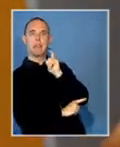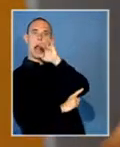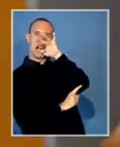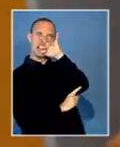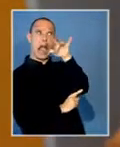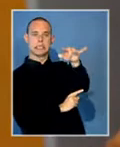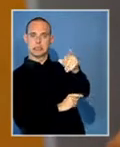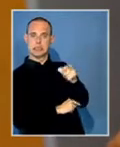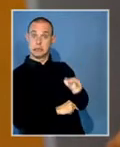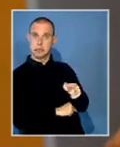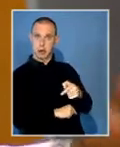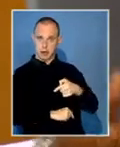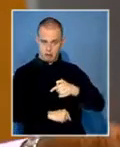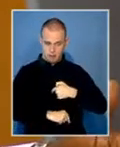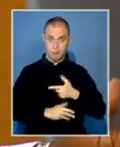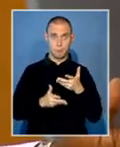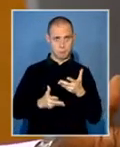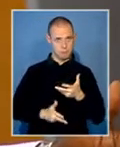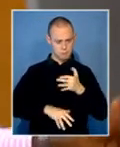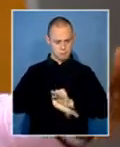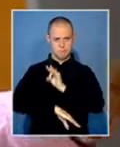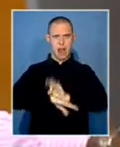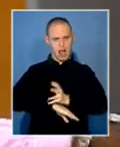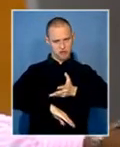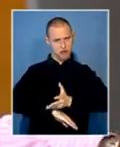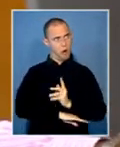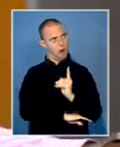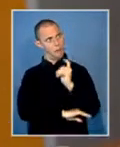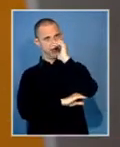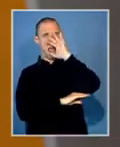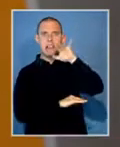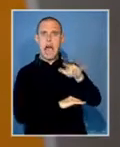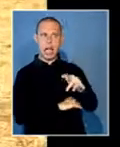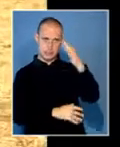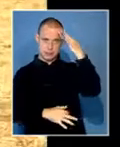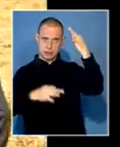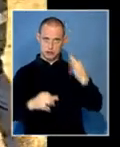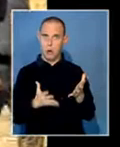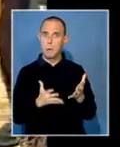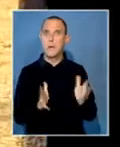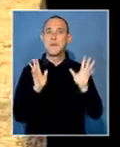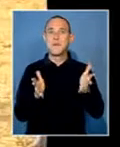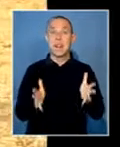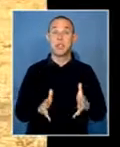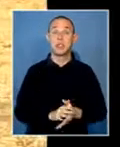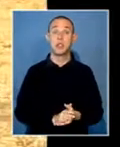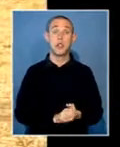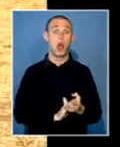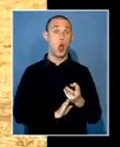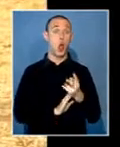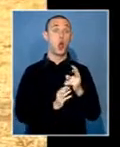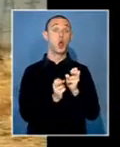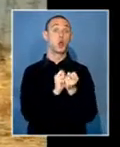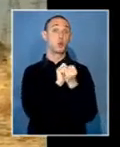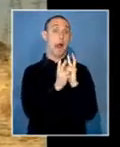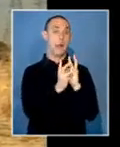the attendance thereof, it could have been ordered by those that were at operation. Between the 12th and 14th of